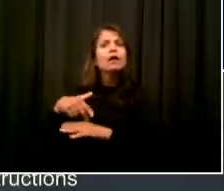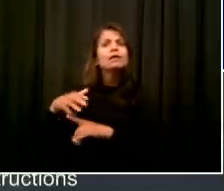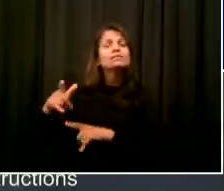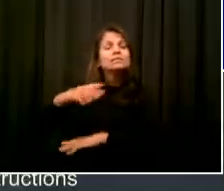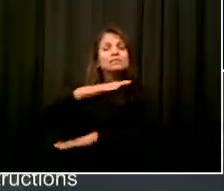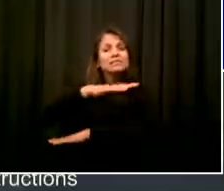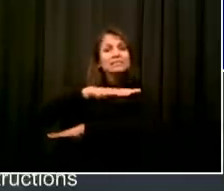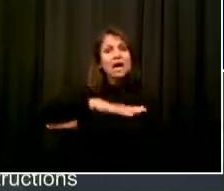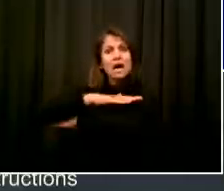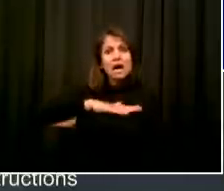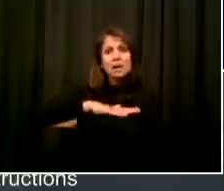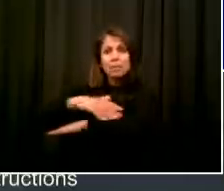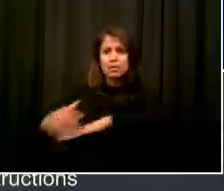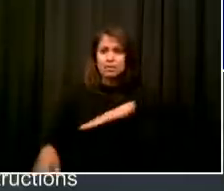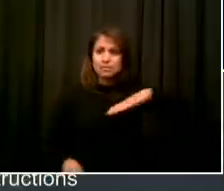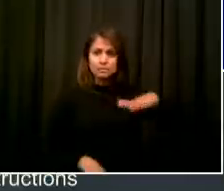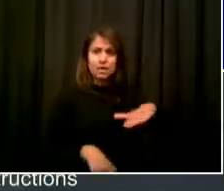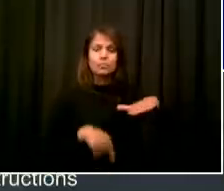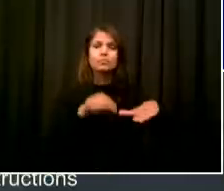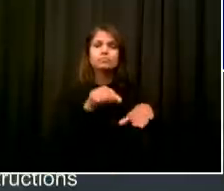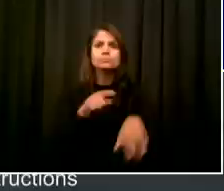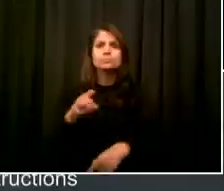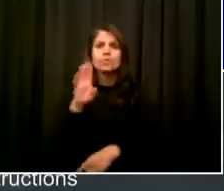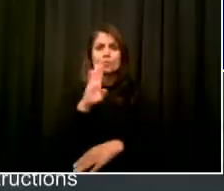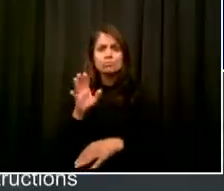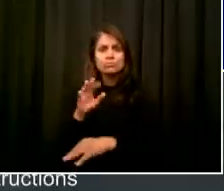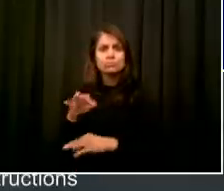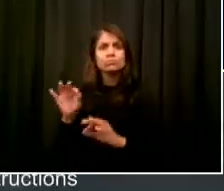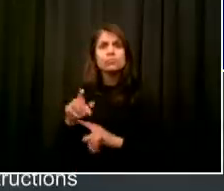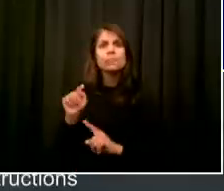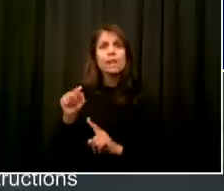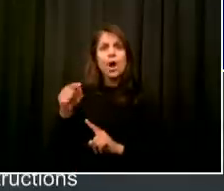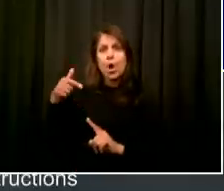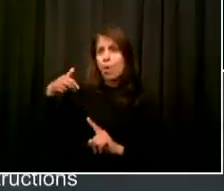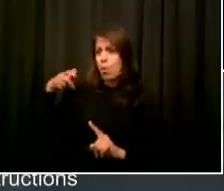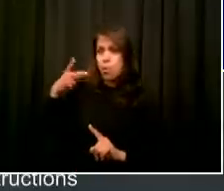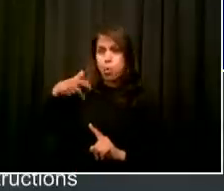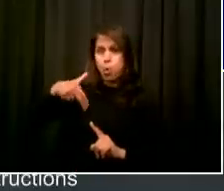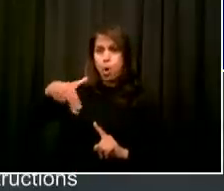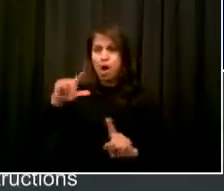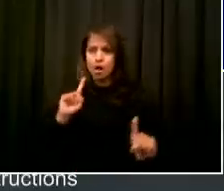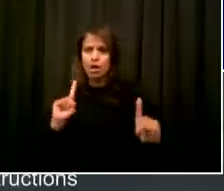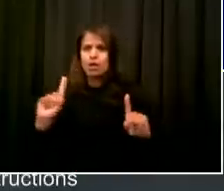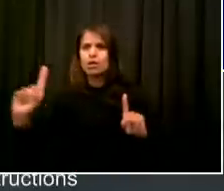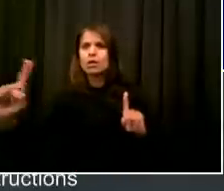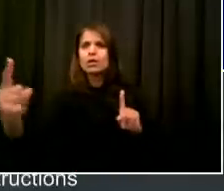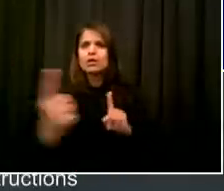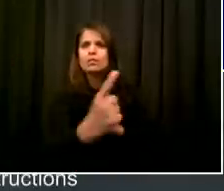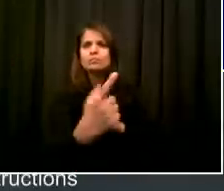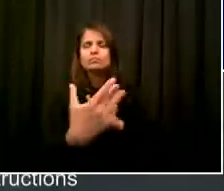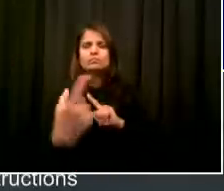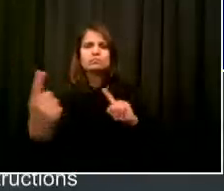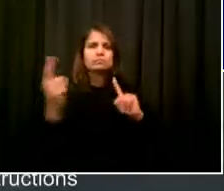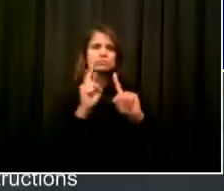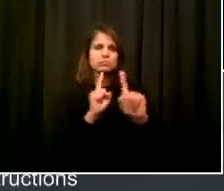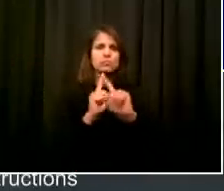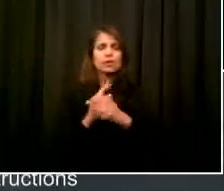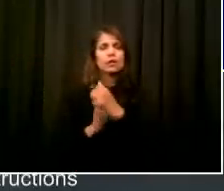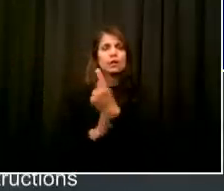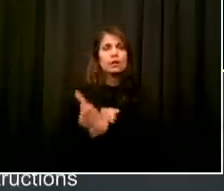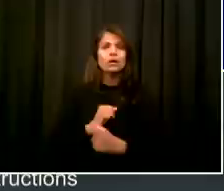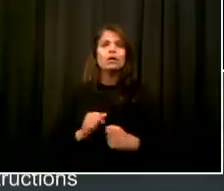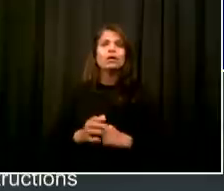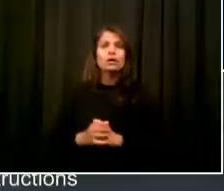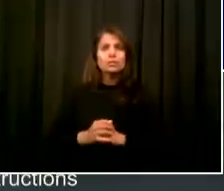be nimble, but we have to make sure that they're, you know, that they're pedestrian paths on the sidewalks, that we're meeting ADA compliances, again, that our